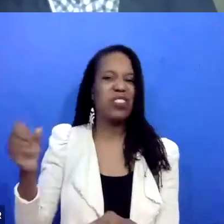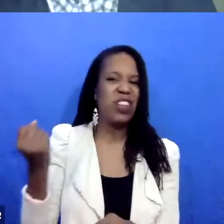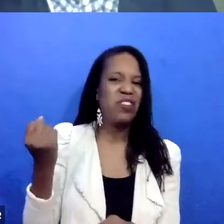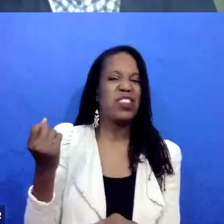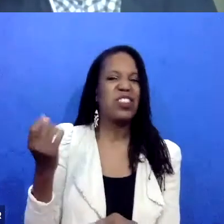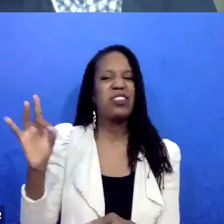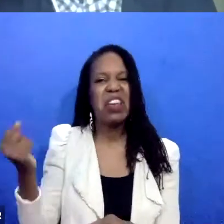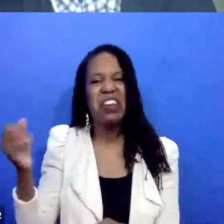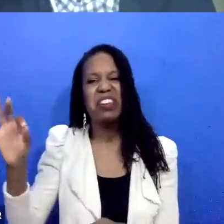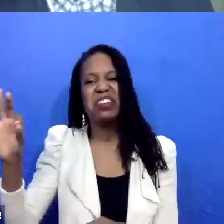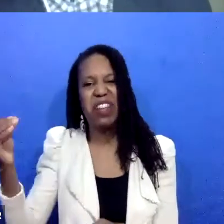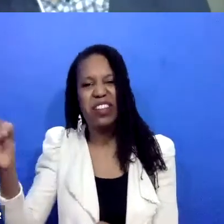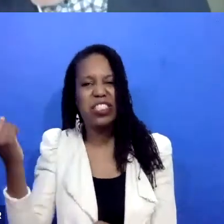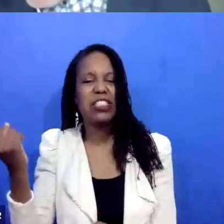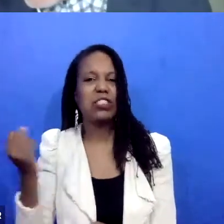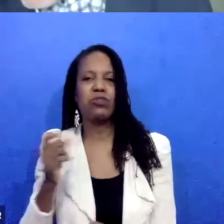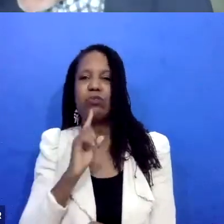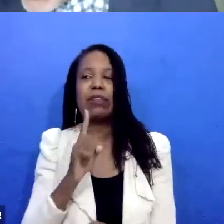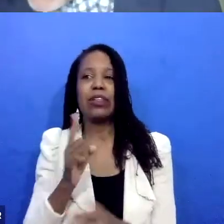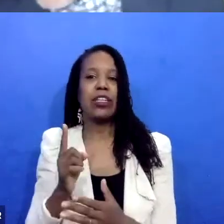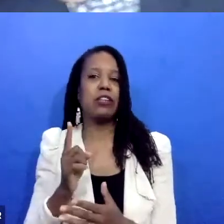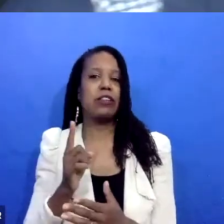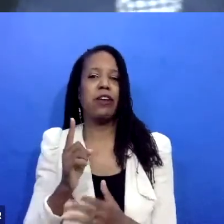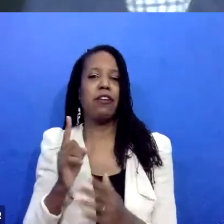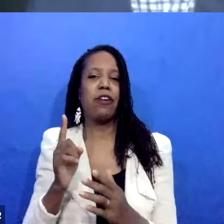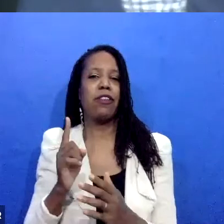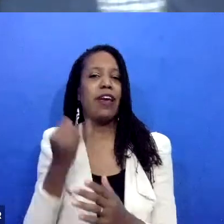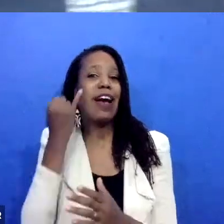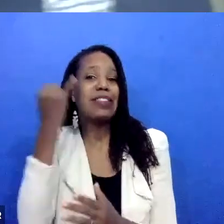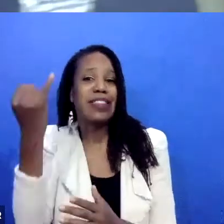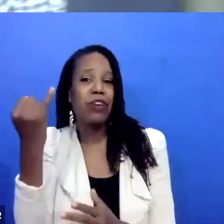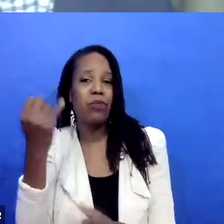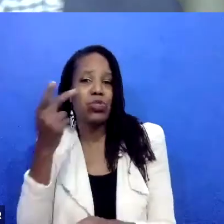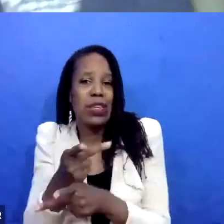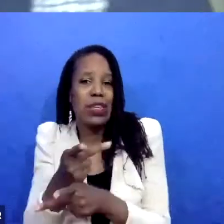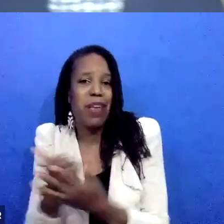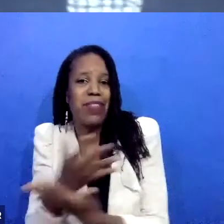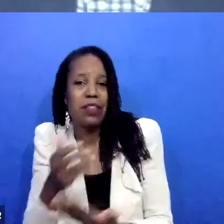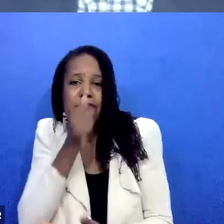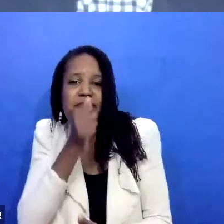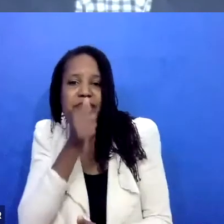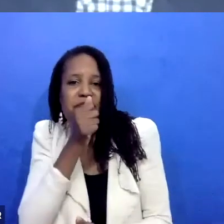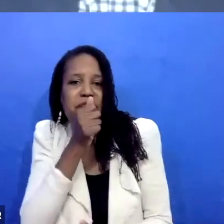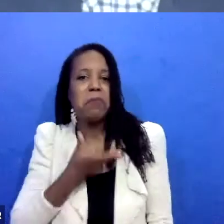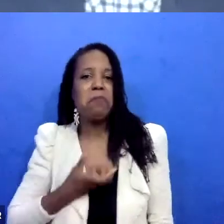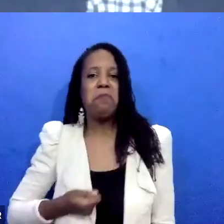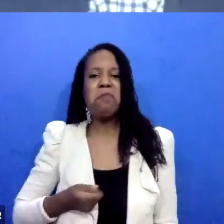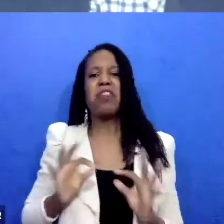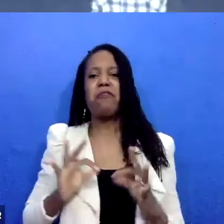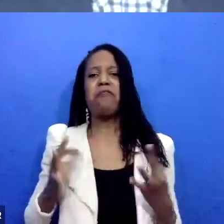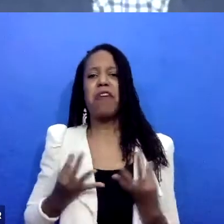we want to really bring it out into the open and make an assault that happens in your home,